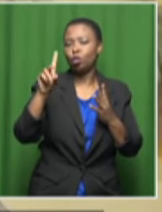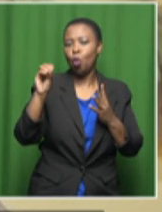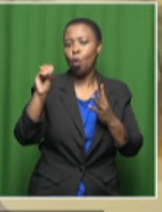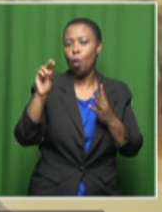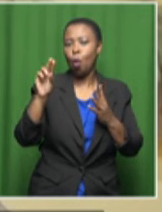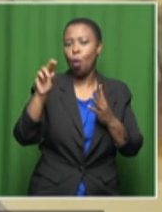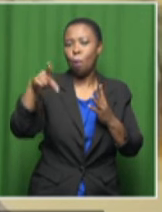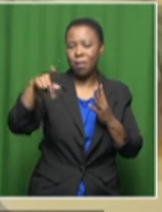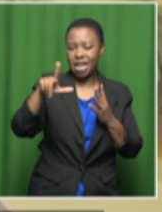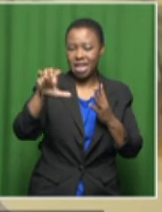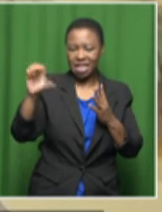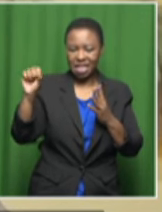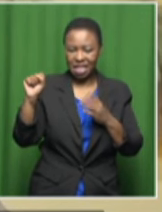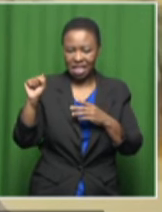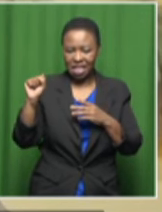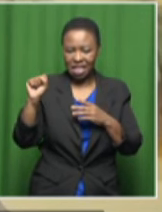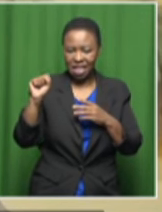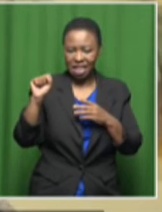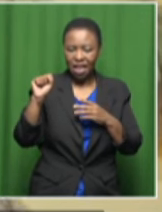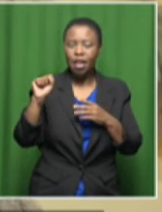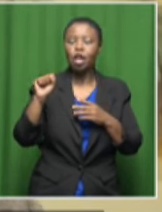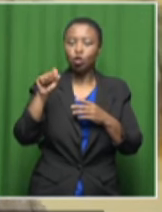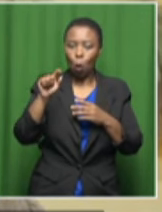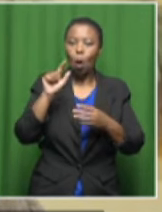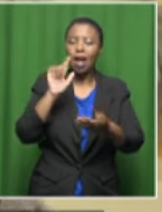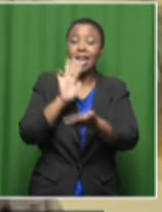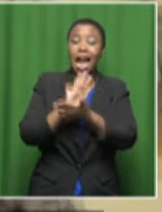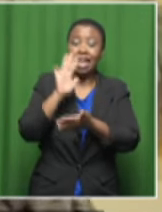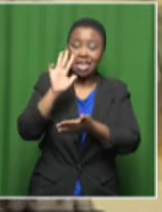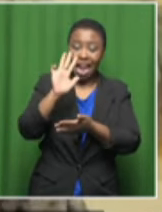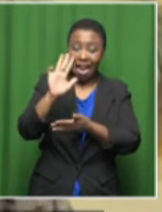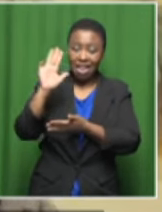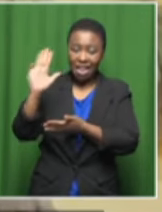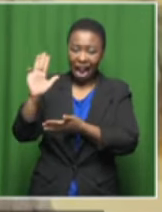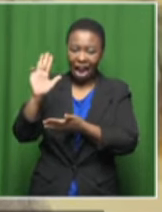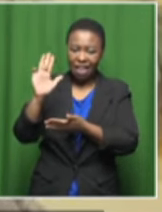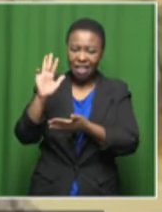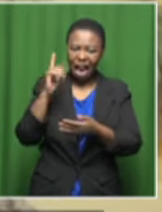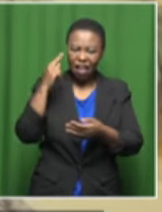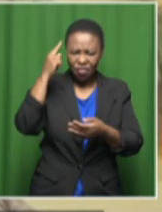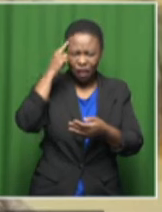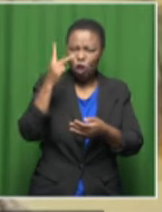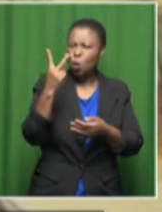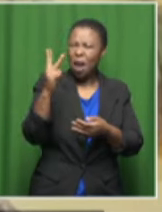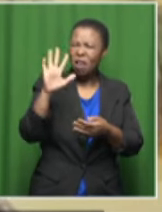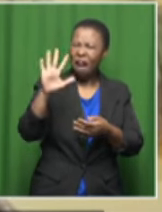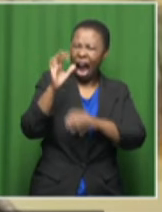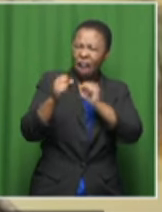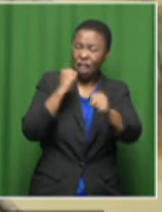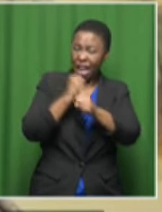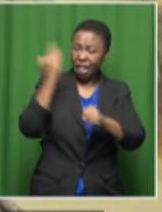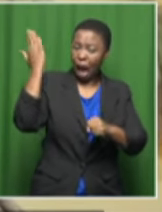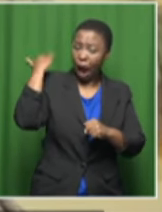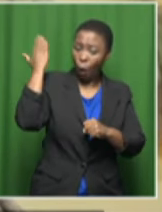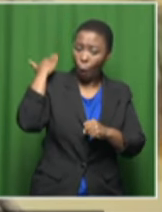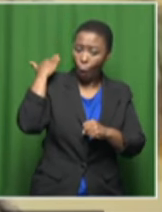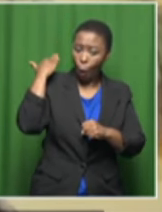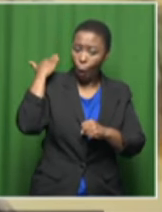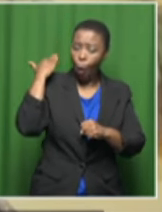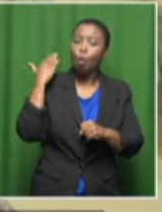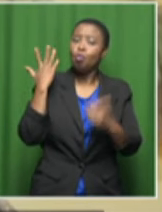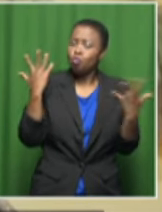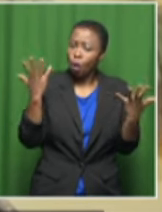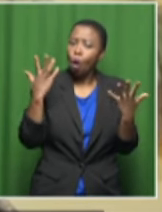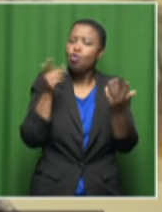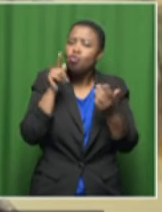they were denied amnesty in 1999. That's almost 24, 25 years ago. And you would have expected